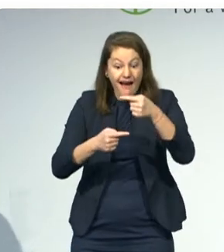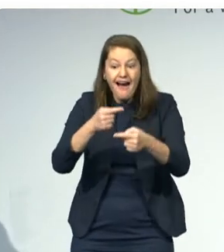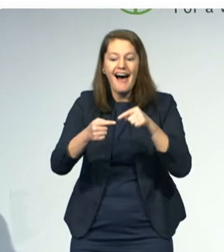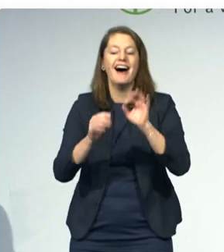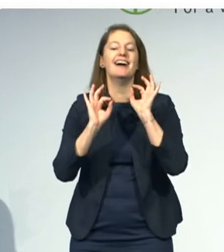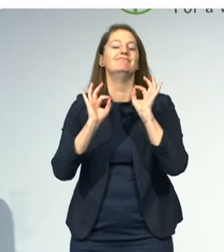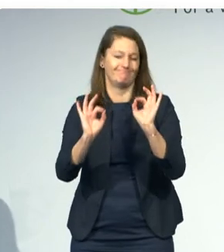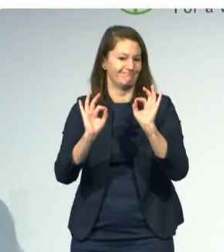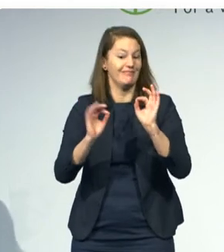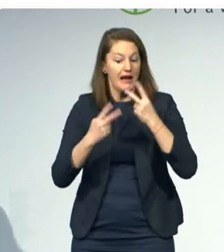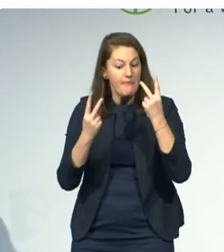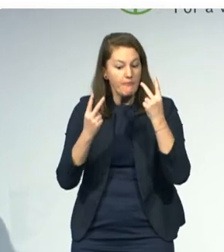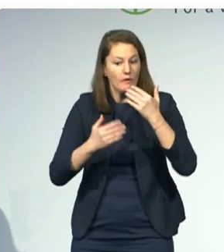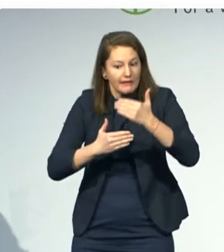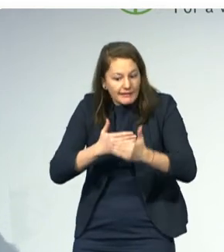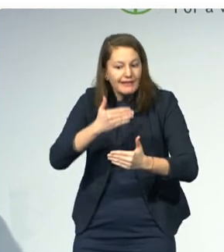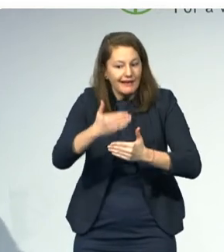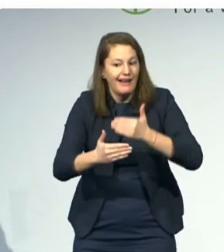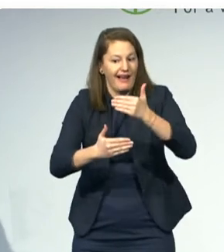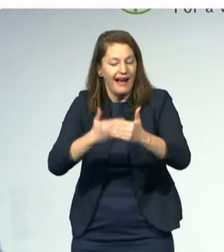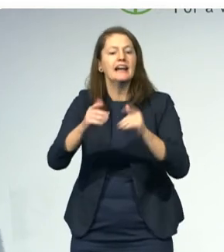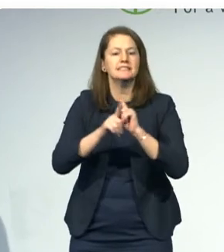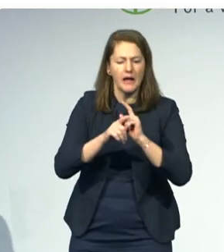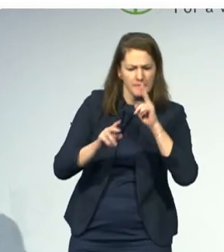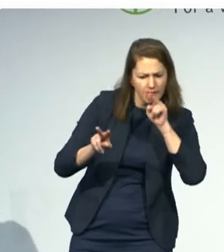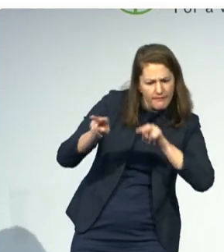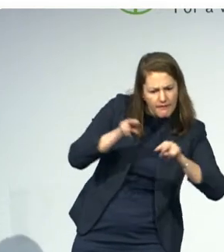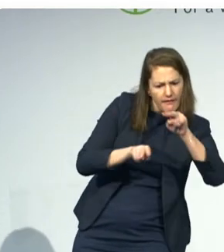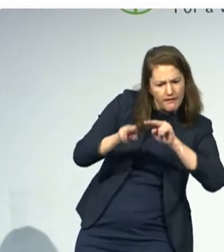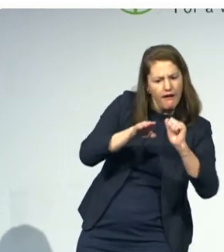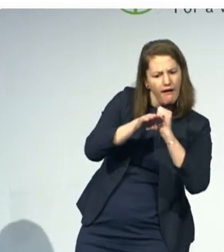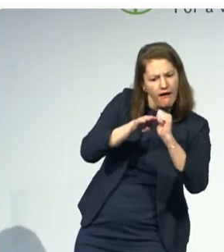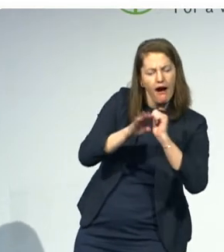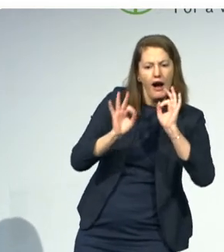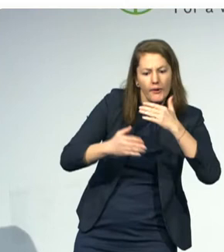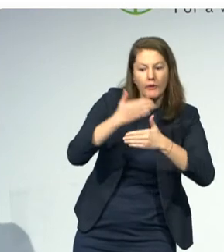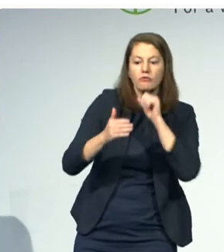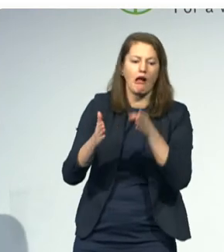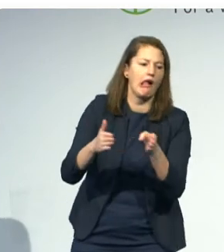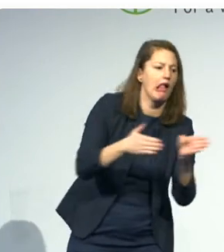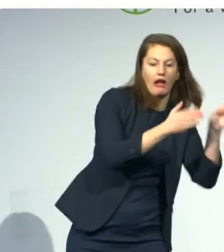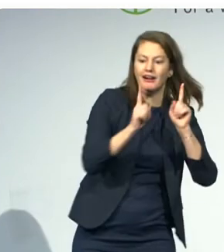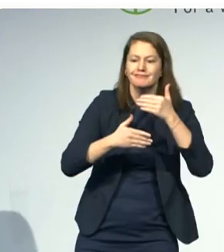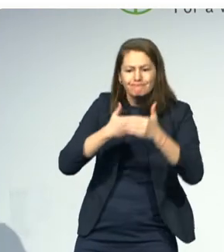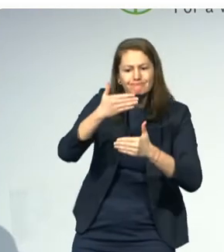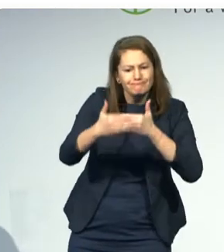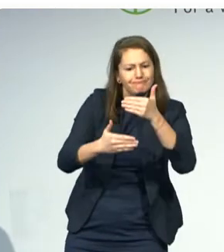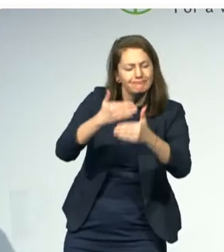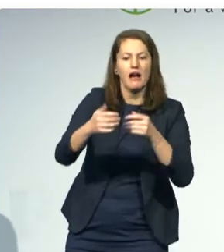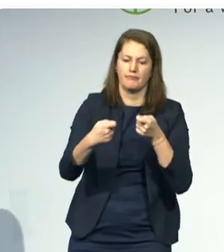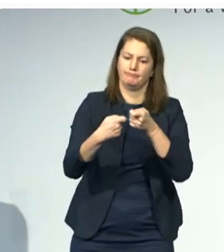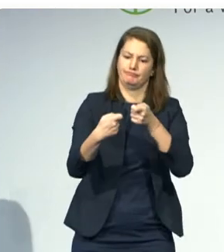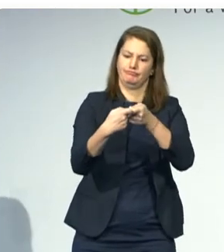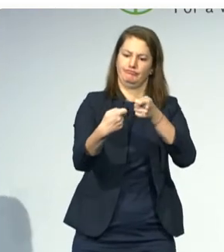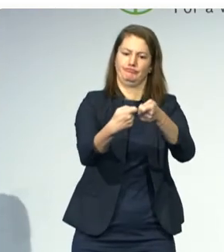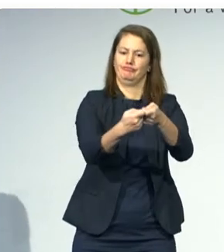one that we can go about more appropriately when we invest in understanding the context in which we